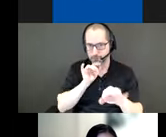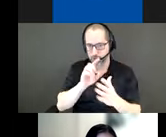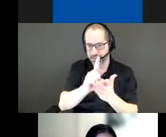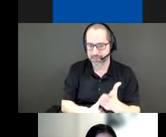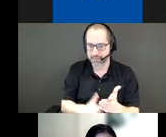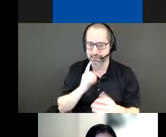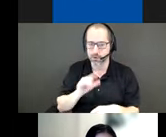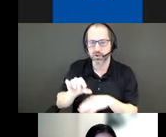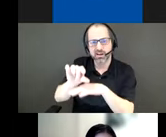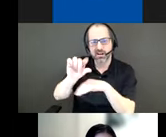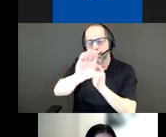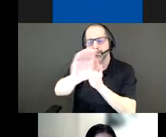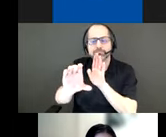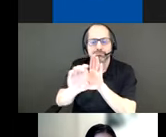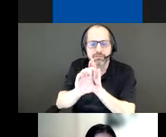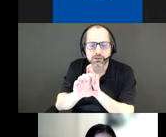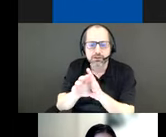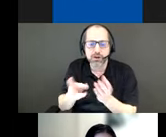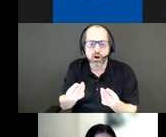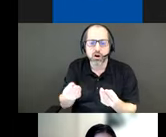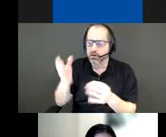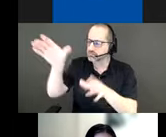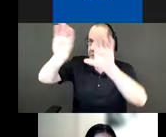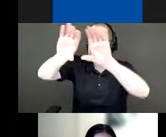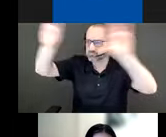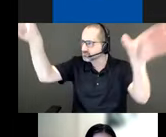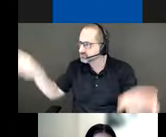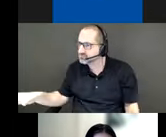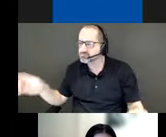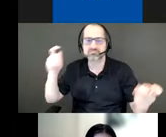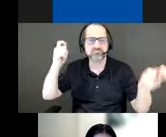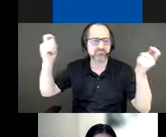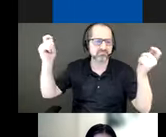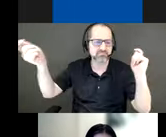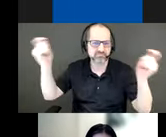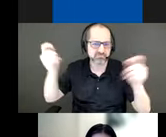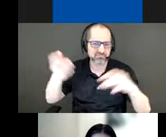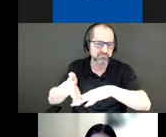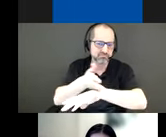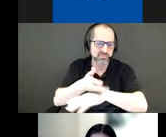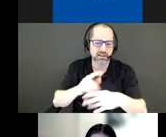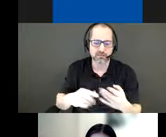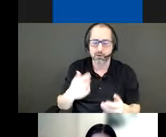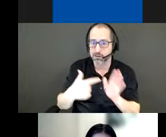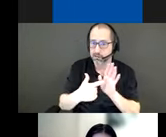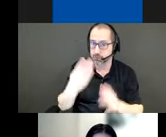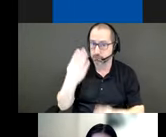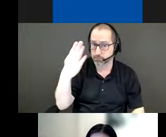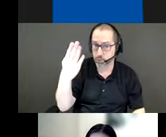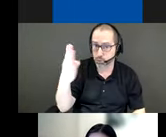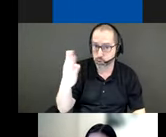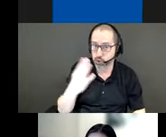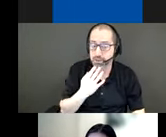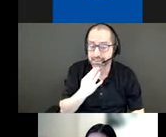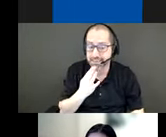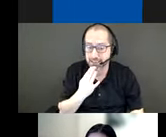surface treatments on the bends and then I'll move into the built installation so the first is the blue gradient this is the first component